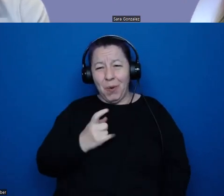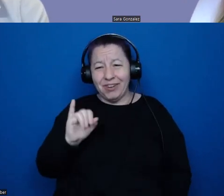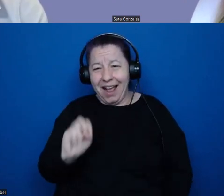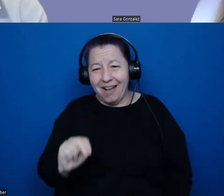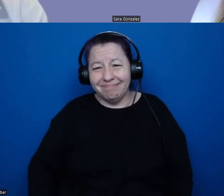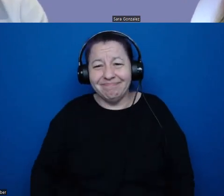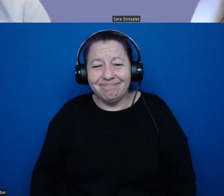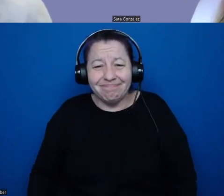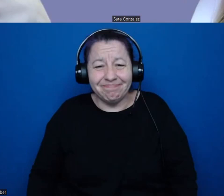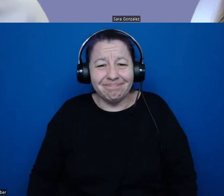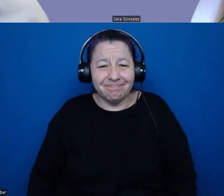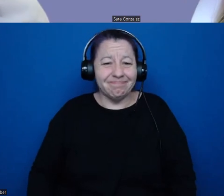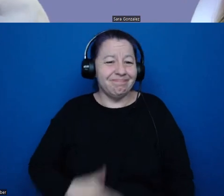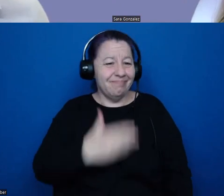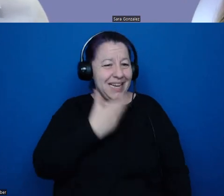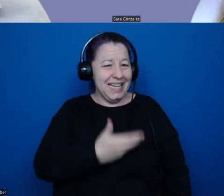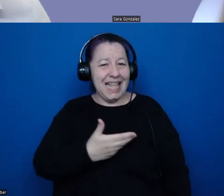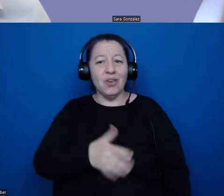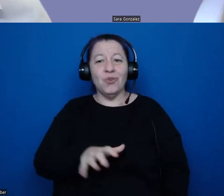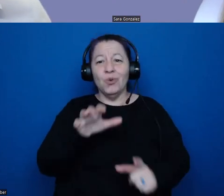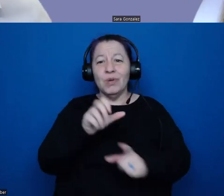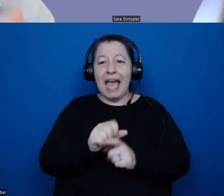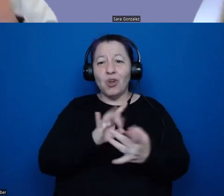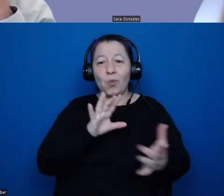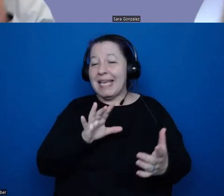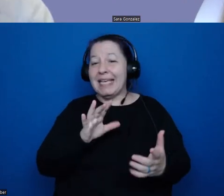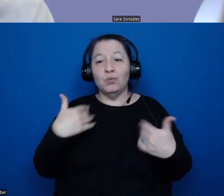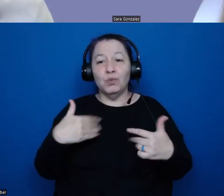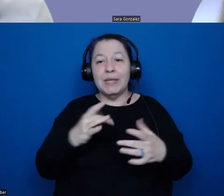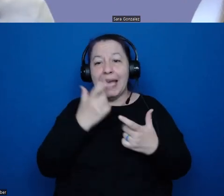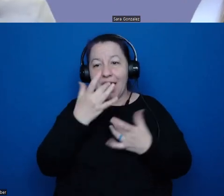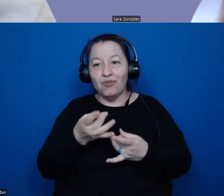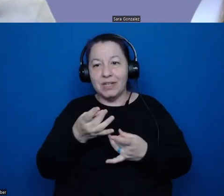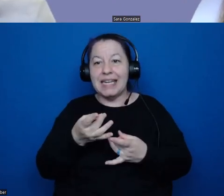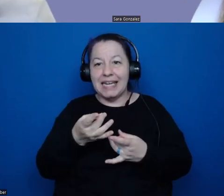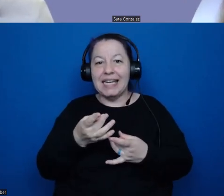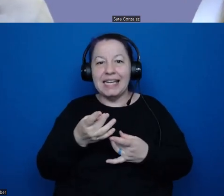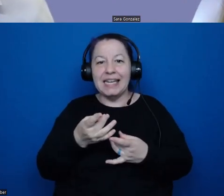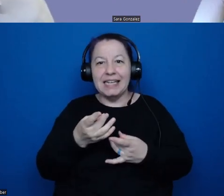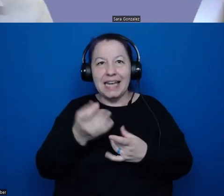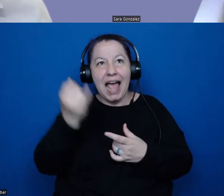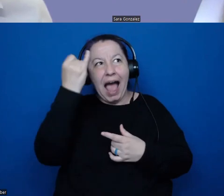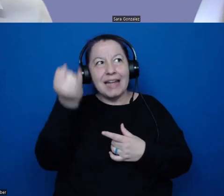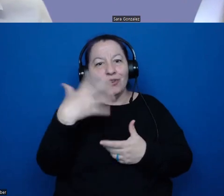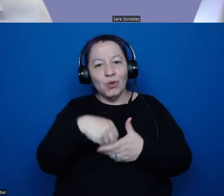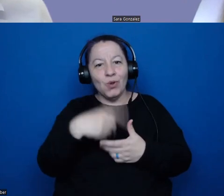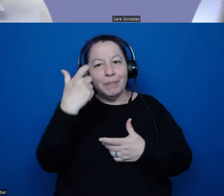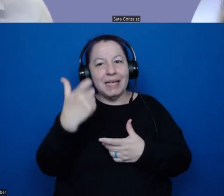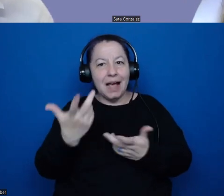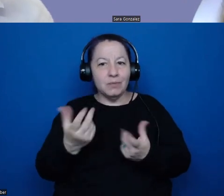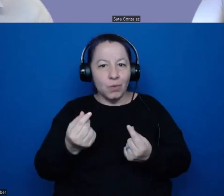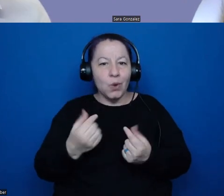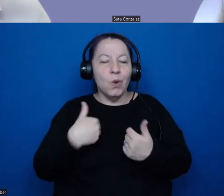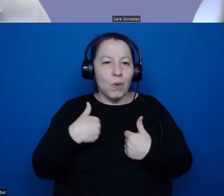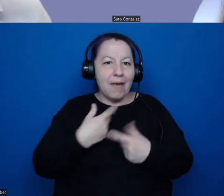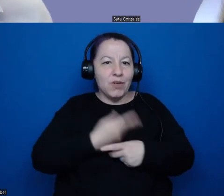Thank you. Yes, catch and release is such an interesting idea to incorporate because we're running to those curation issues where